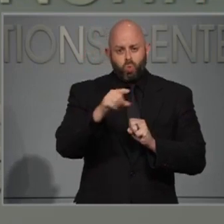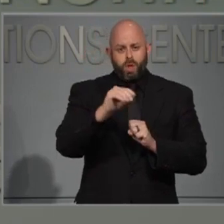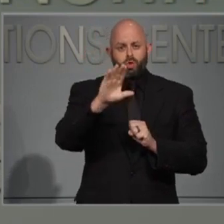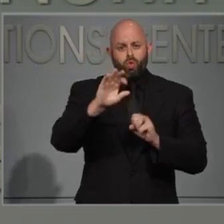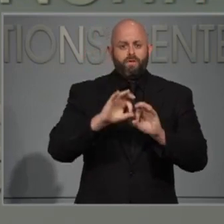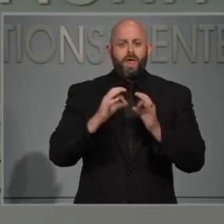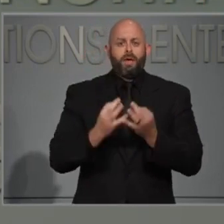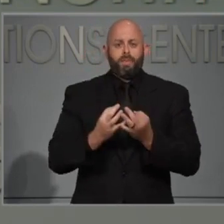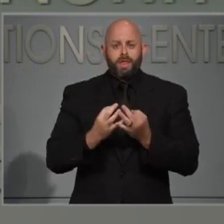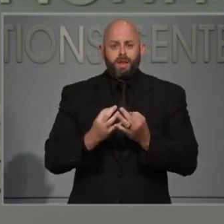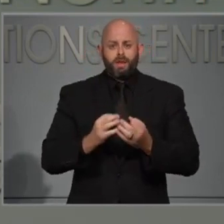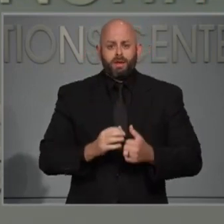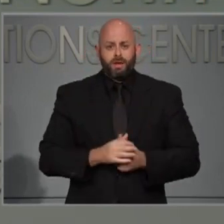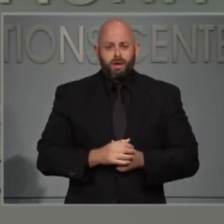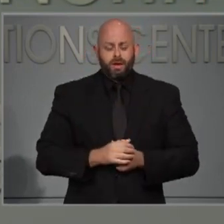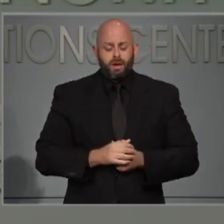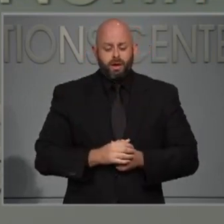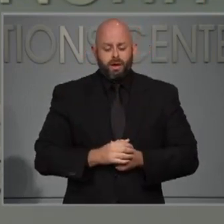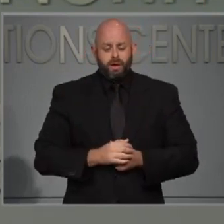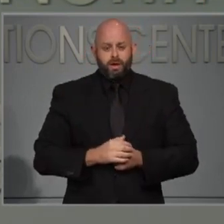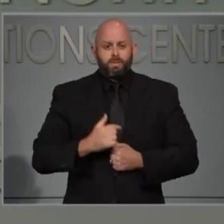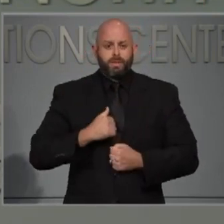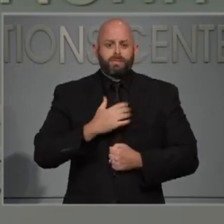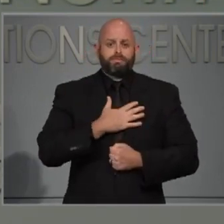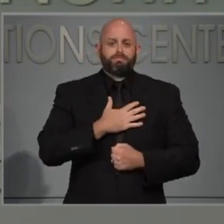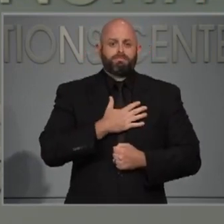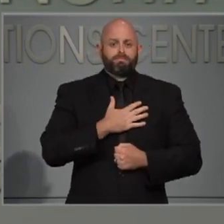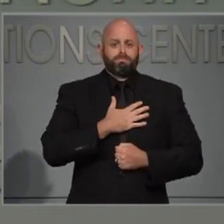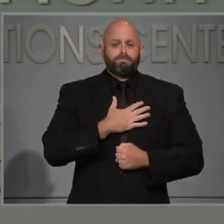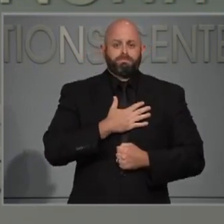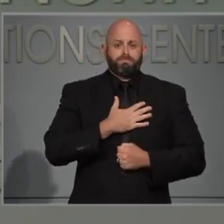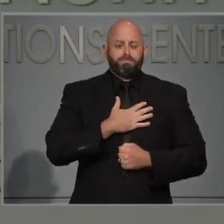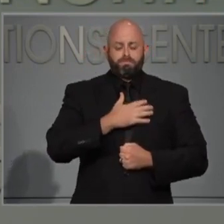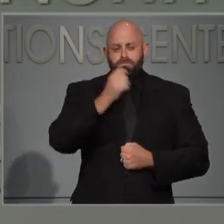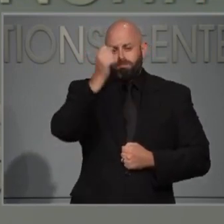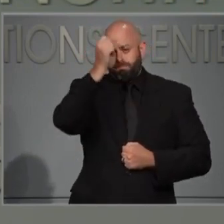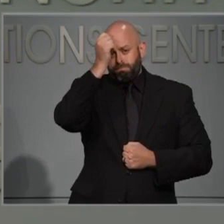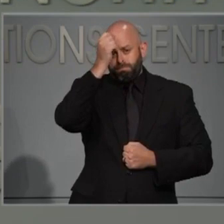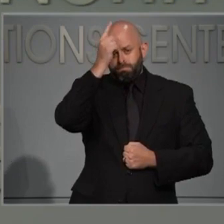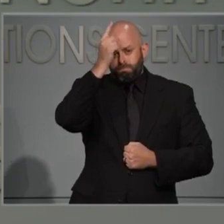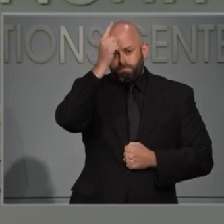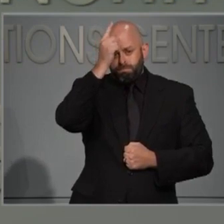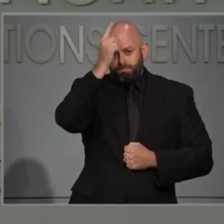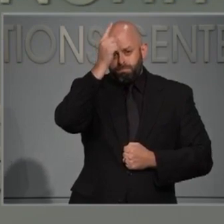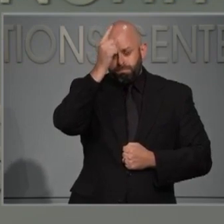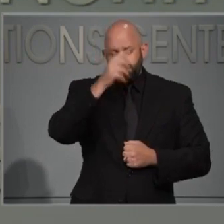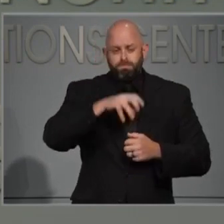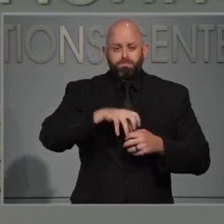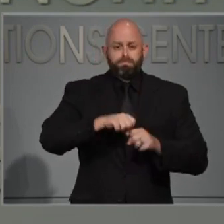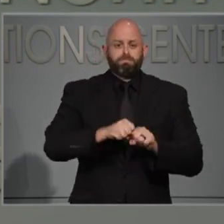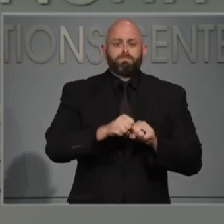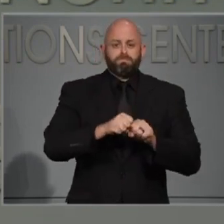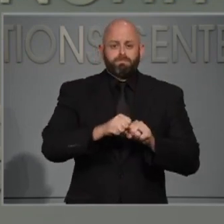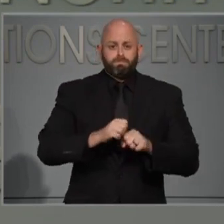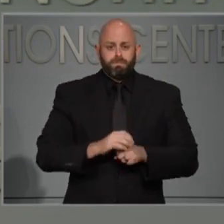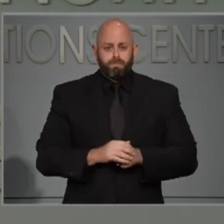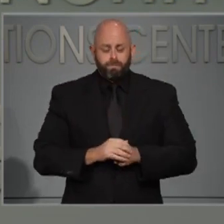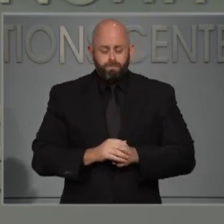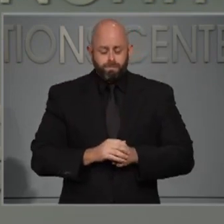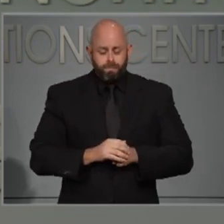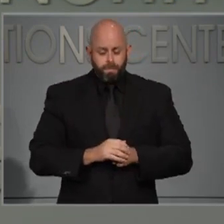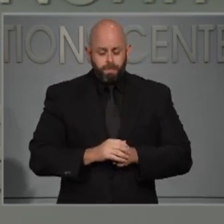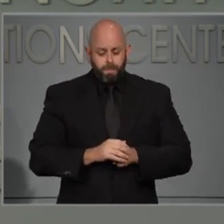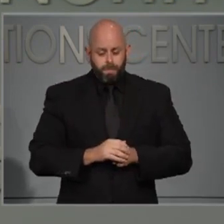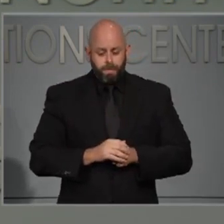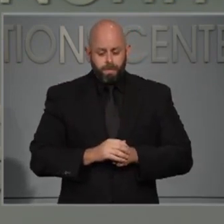want to extend my personal deepest sympathies. It's important that we have this information, and